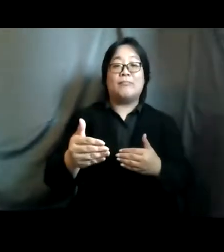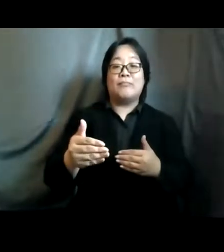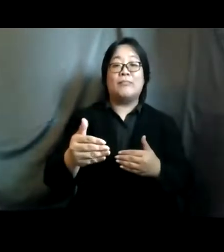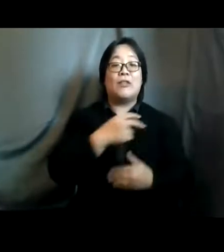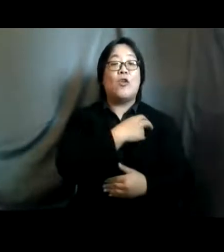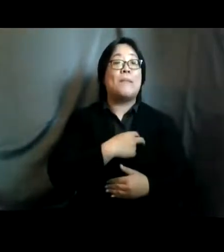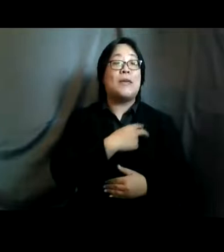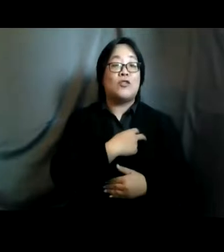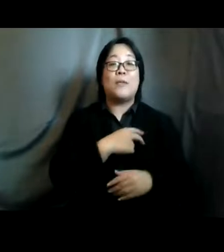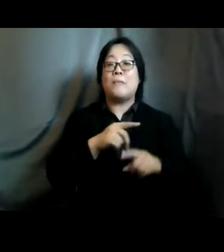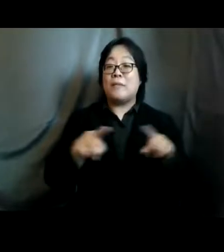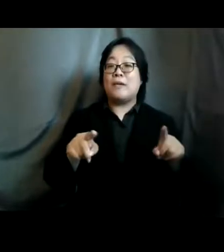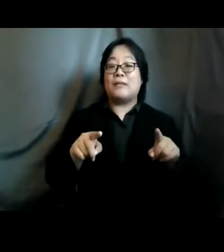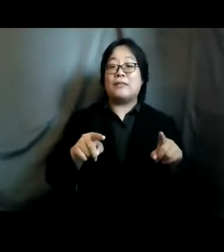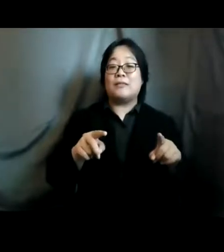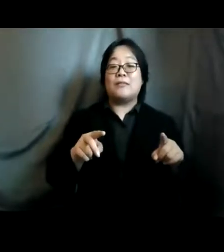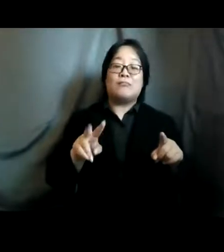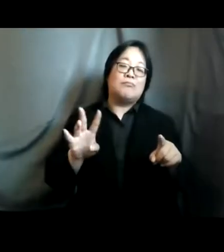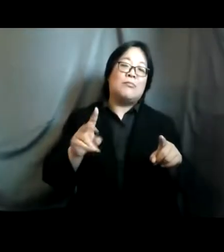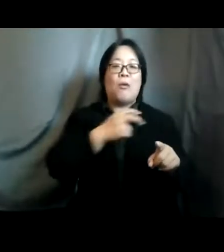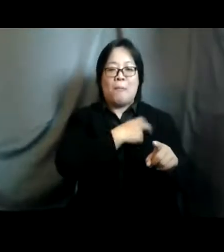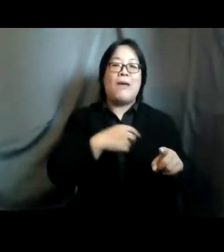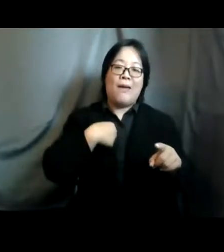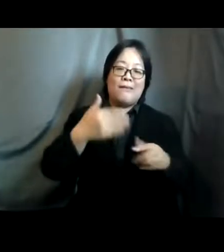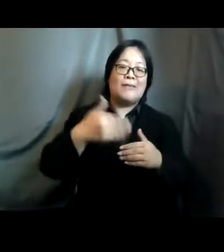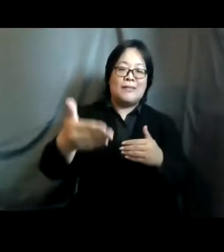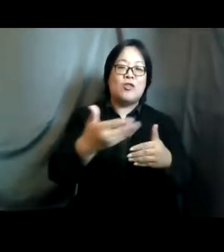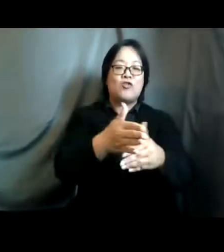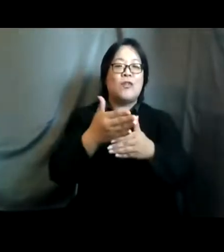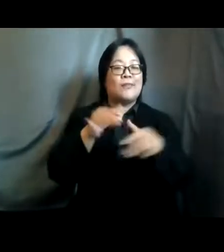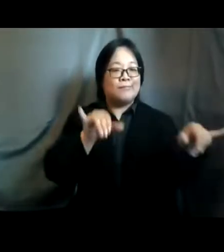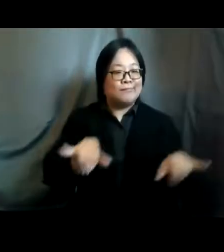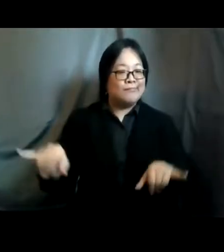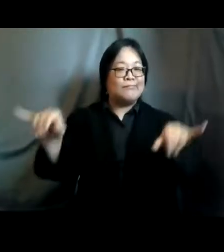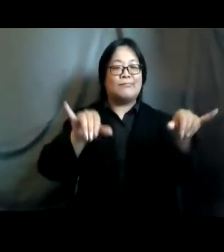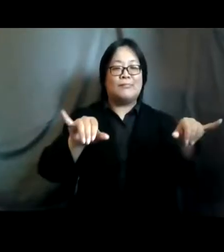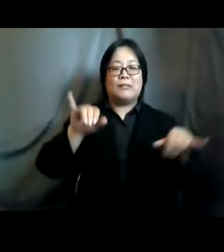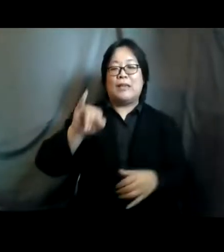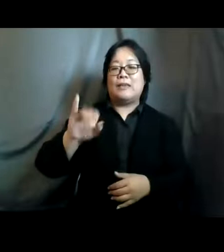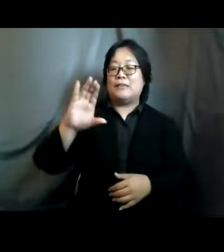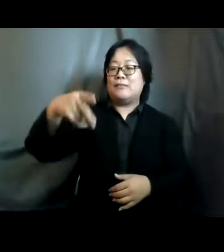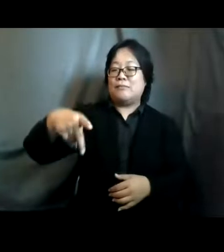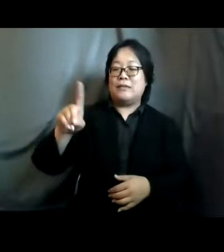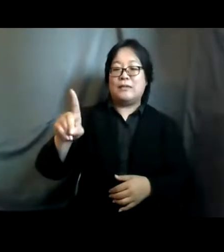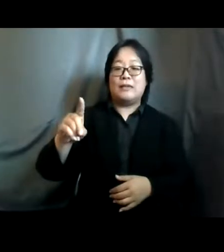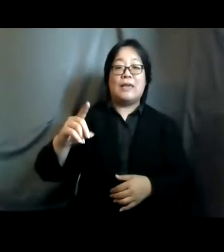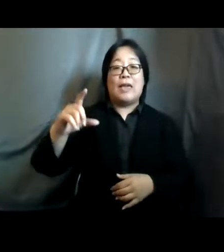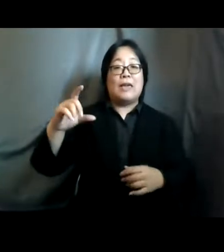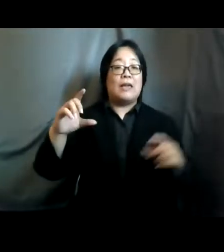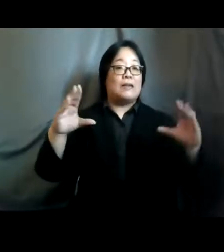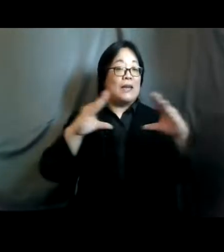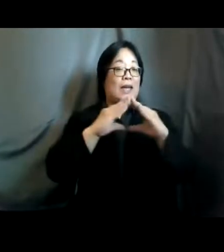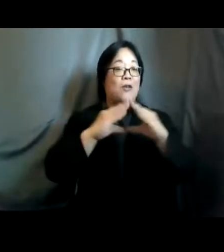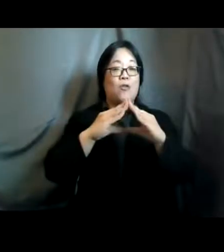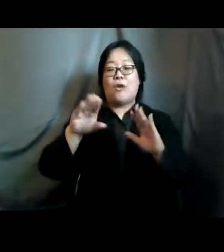but not only beijing but there's we also have this shared common agenda with uh icpd or cairo agenda as well so